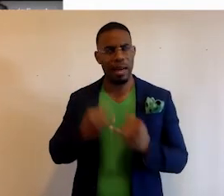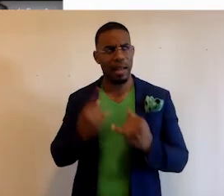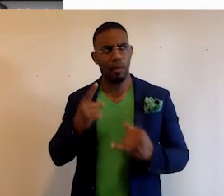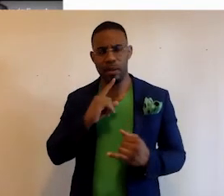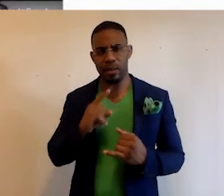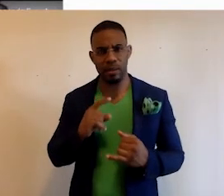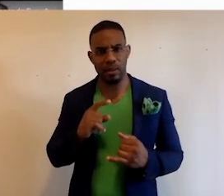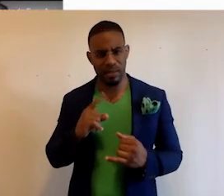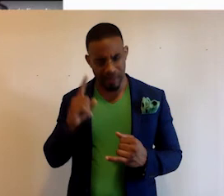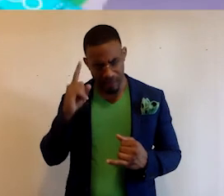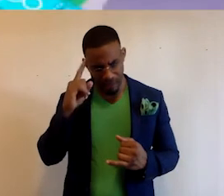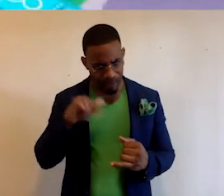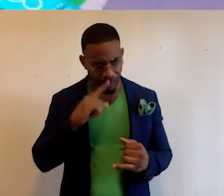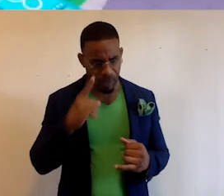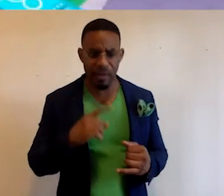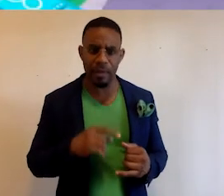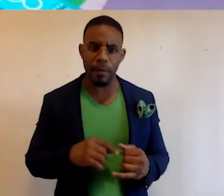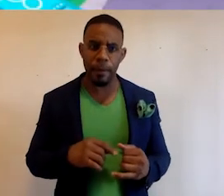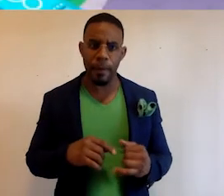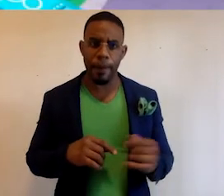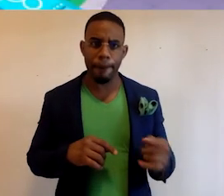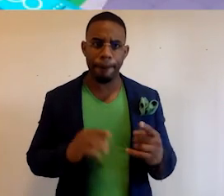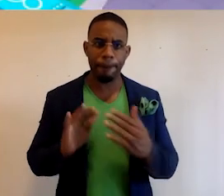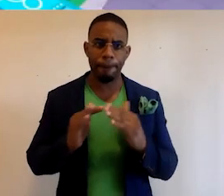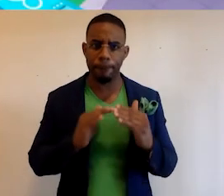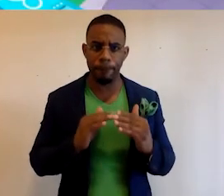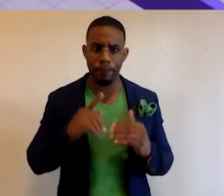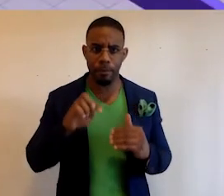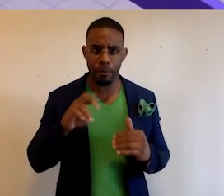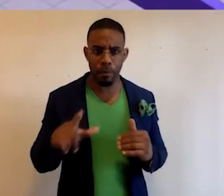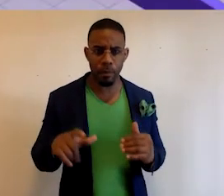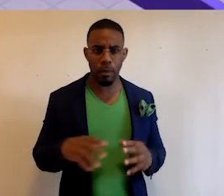one is, I think, this one is the Community Portal.